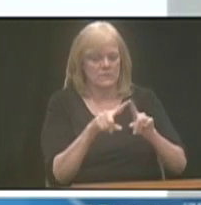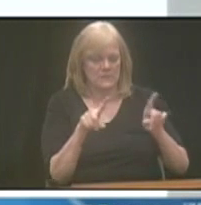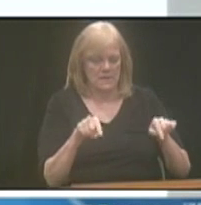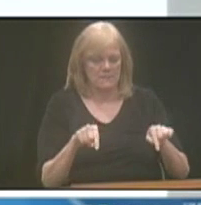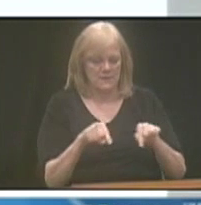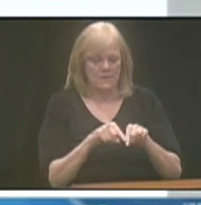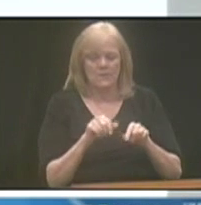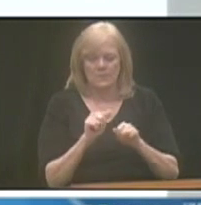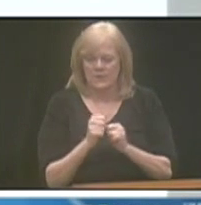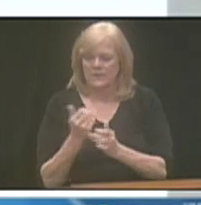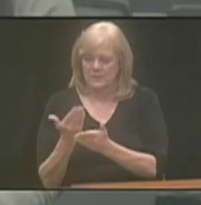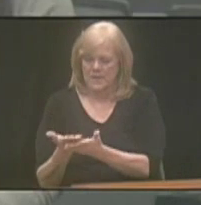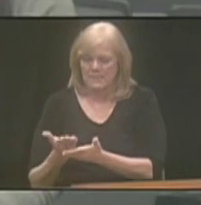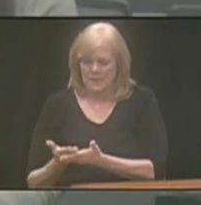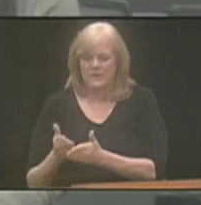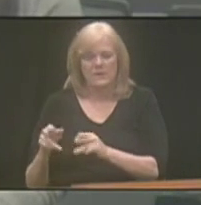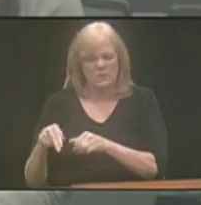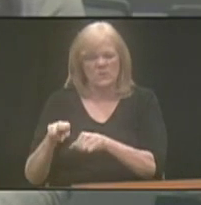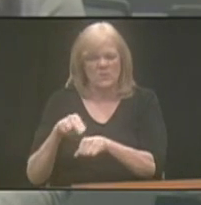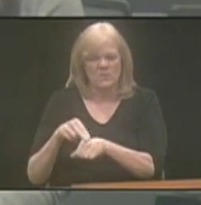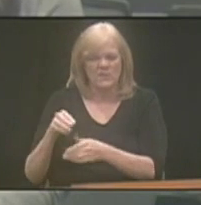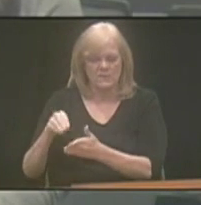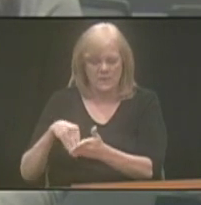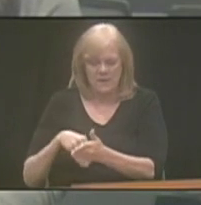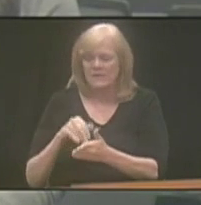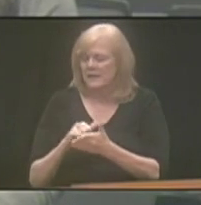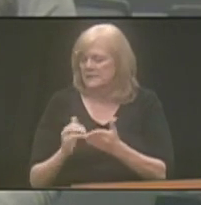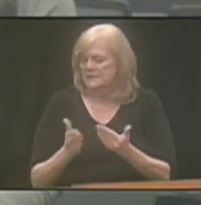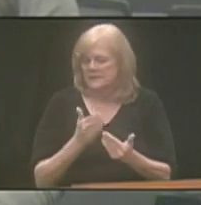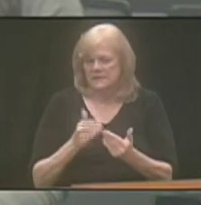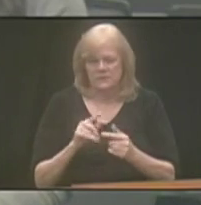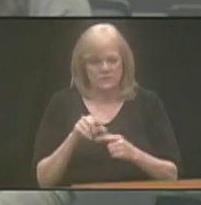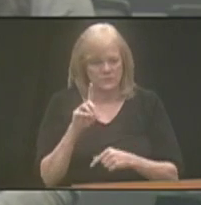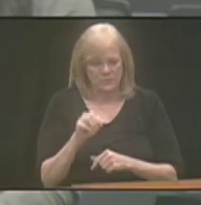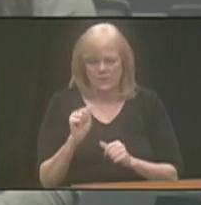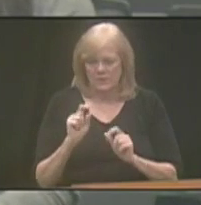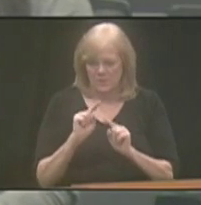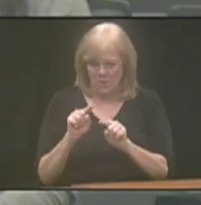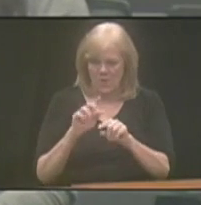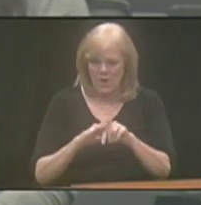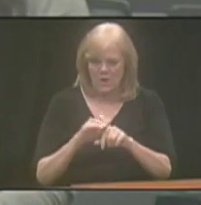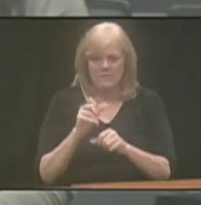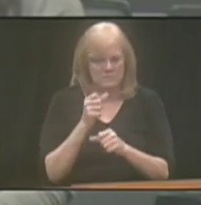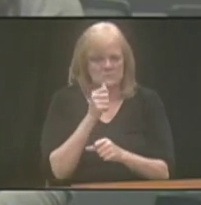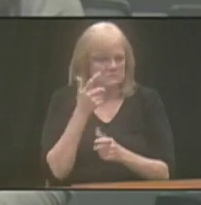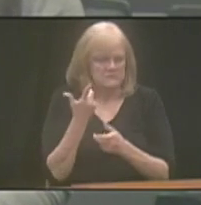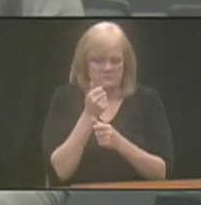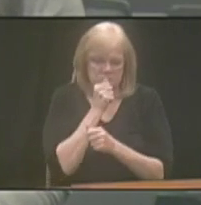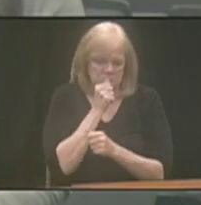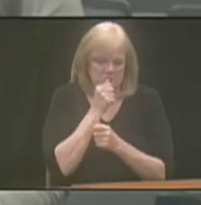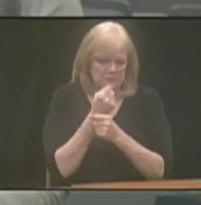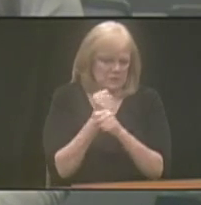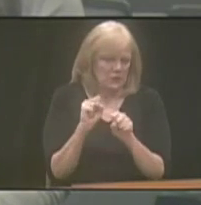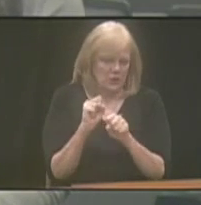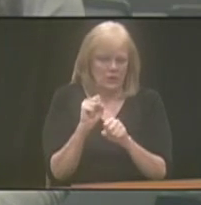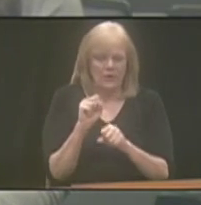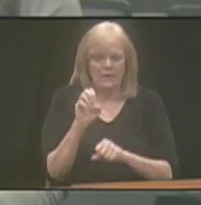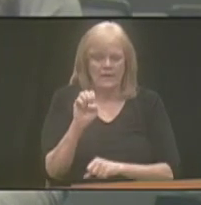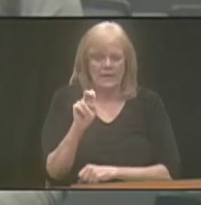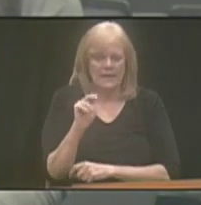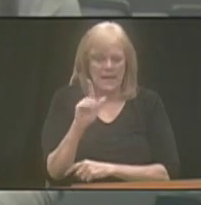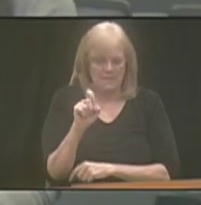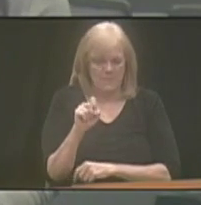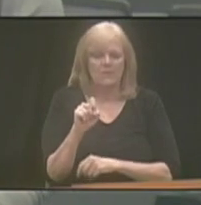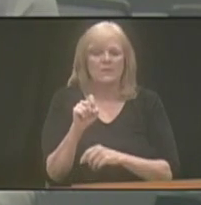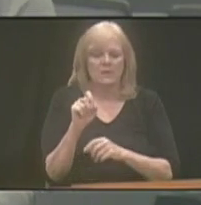documentation that they normally fill out. So, and that's easy to do at any point. You can go onto the secure login for ENABLE and print out a current